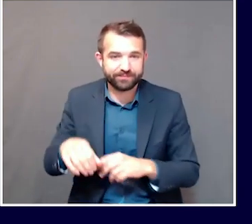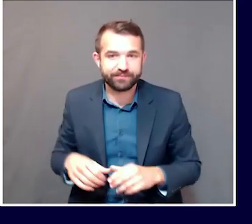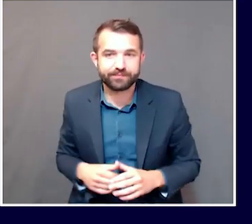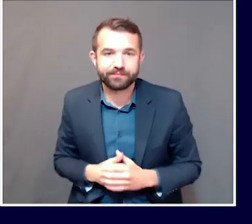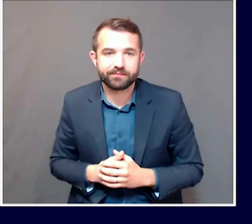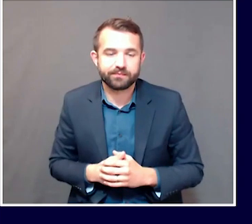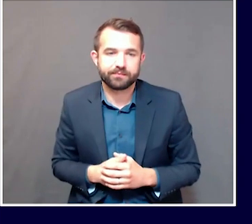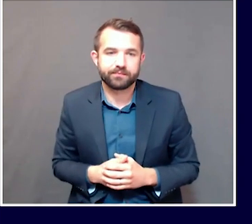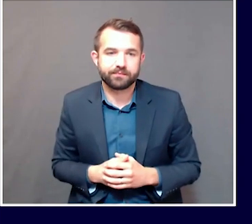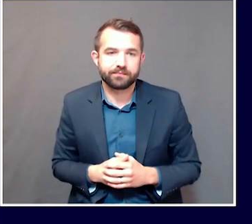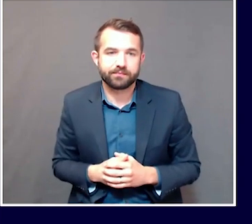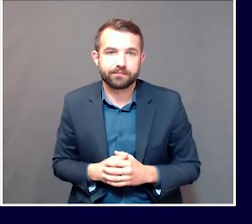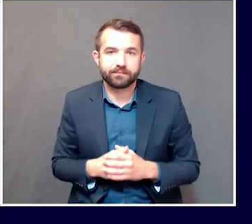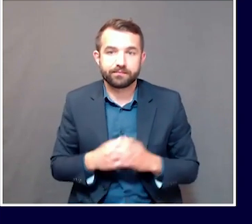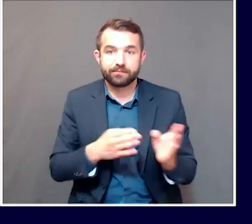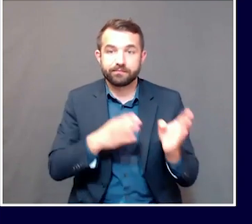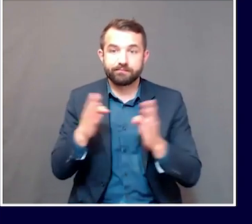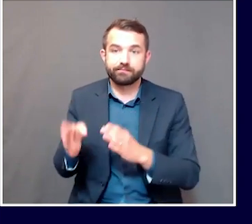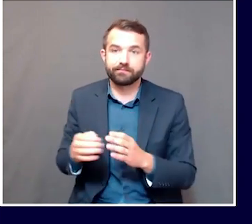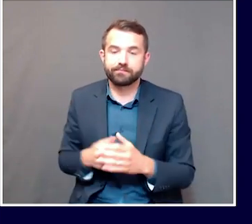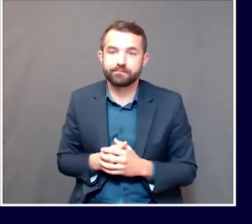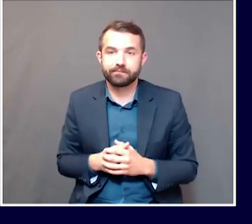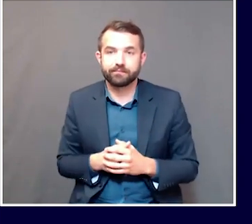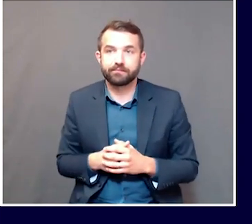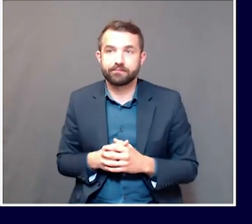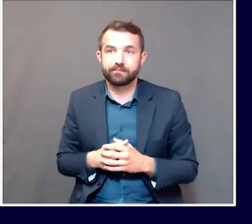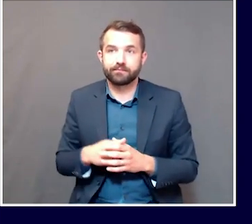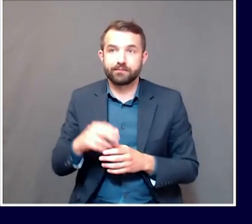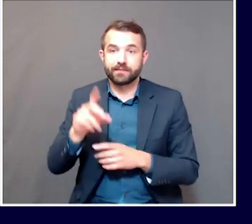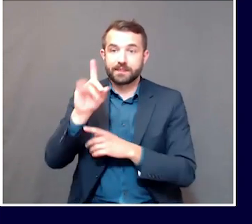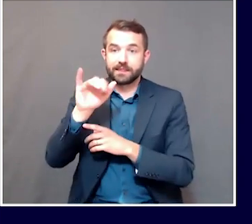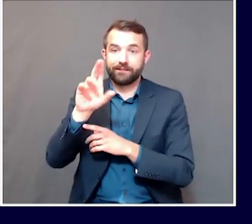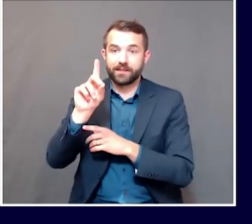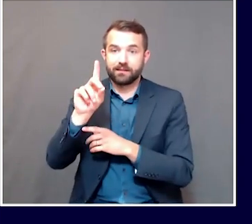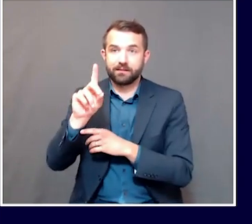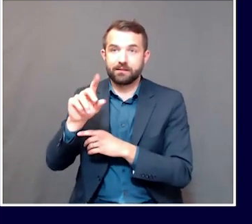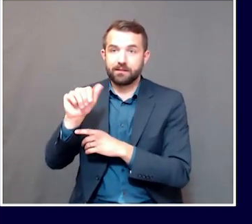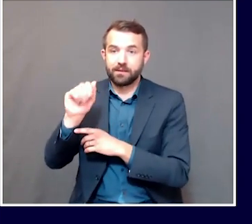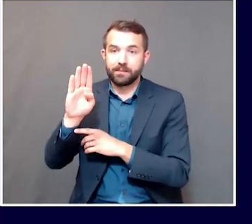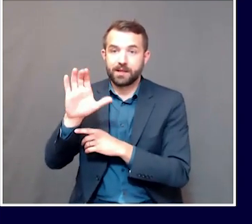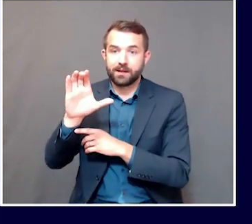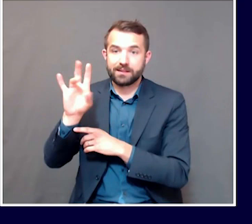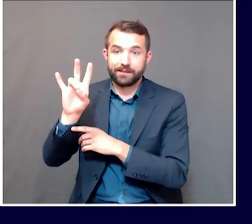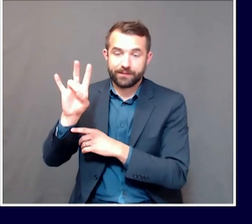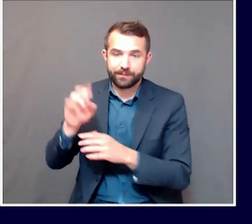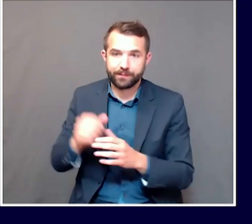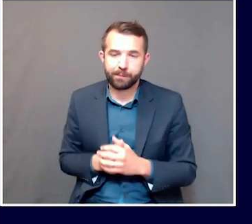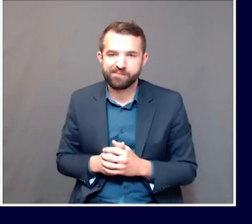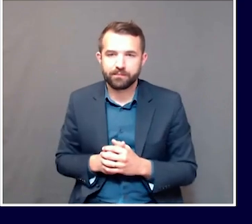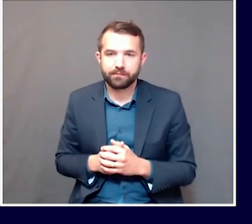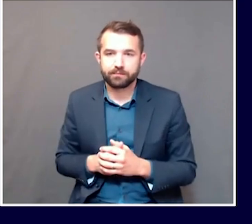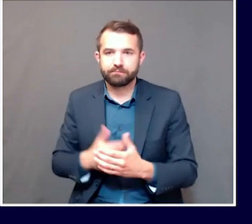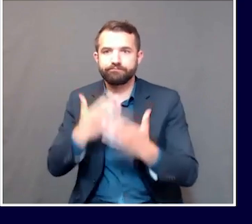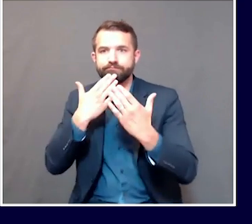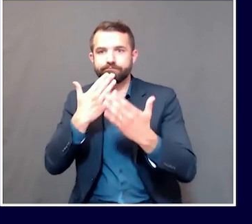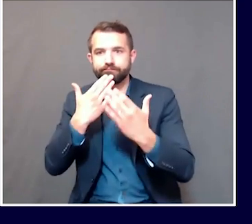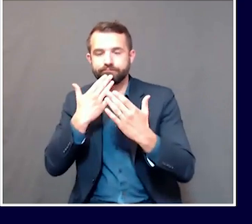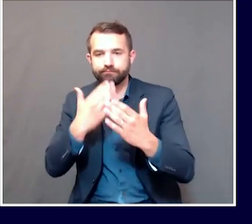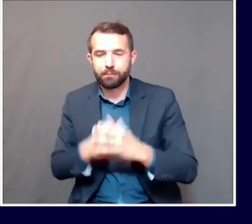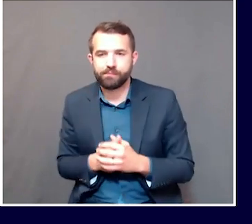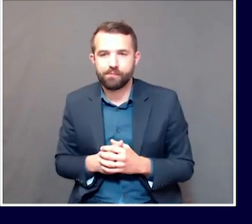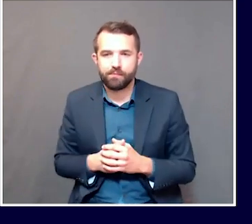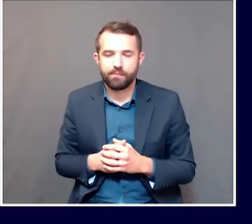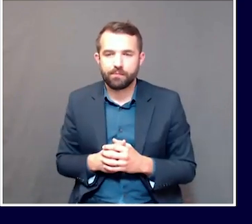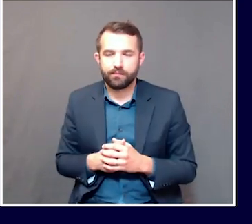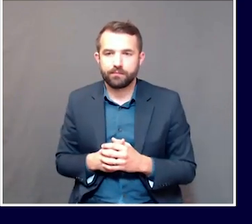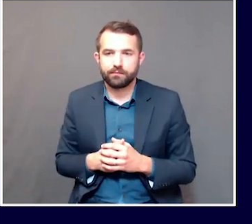I'm going to turn now to David Horowitz at ABC7. Yes, thank you, Dr. Shaw. I just had a question. When